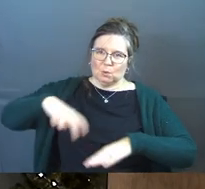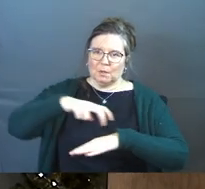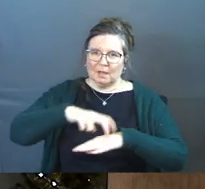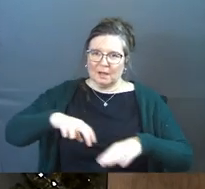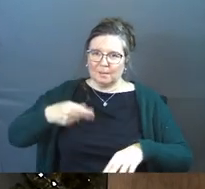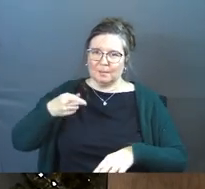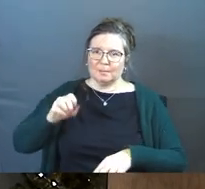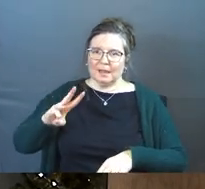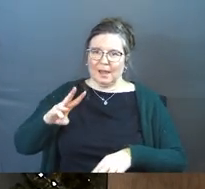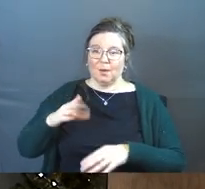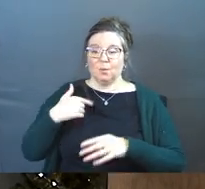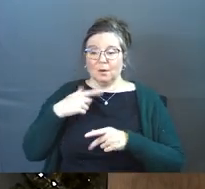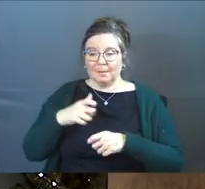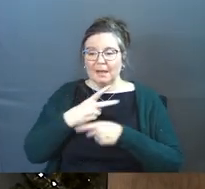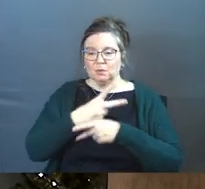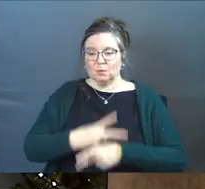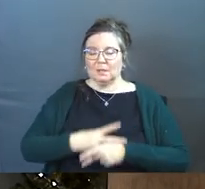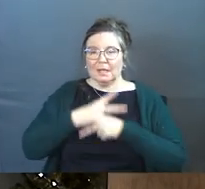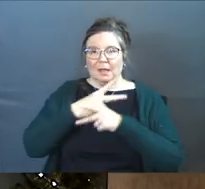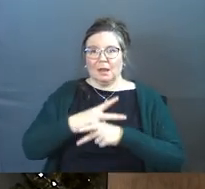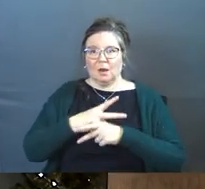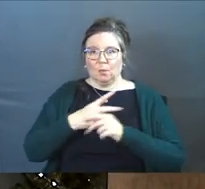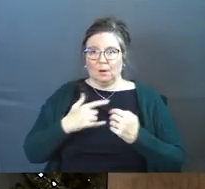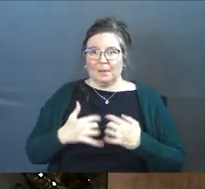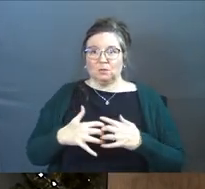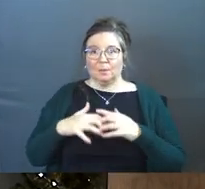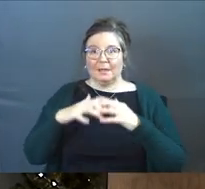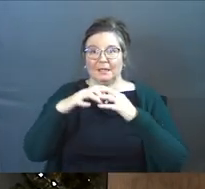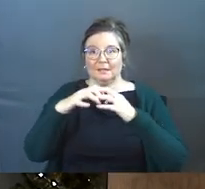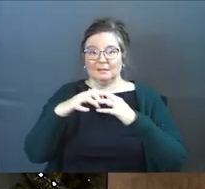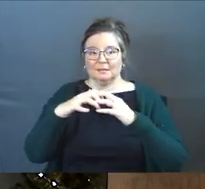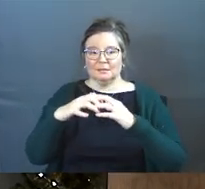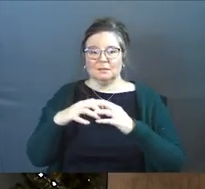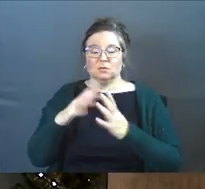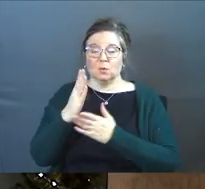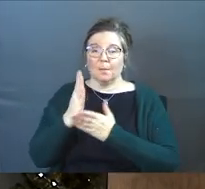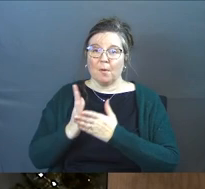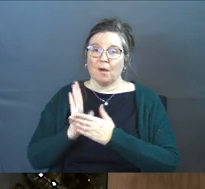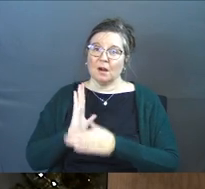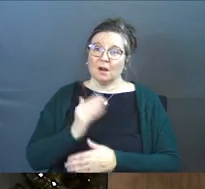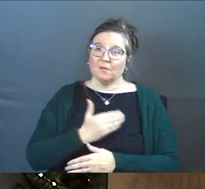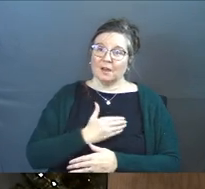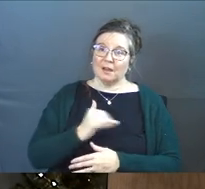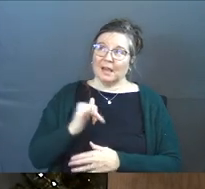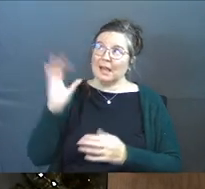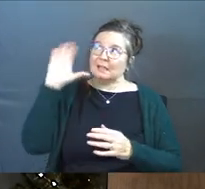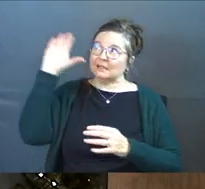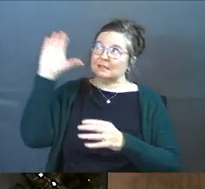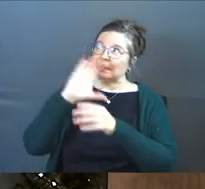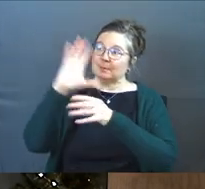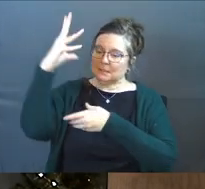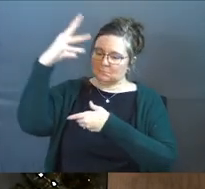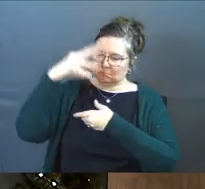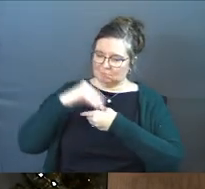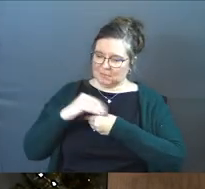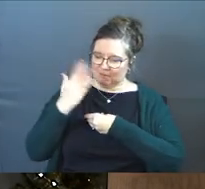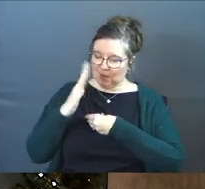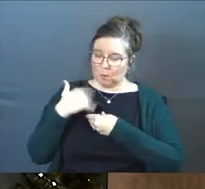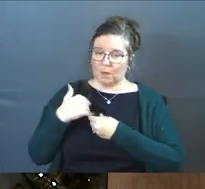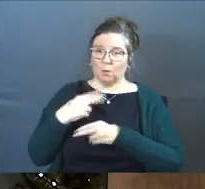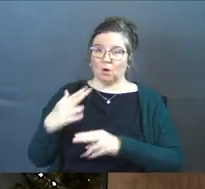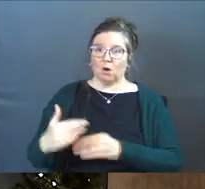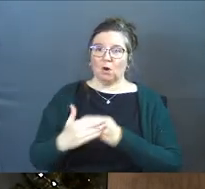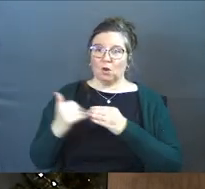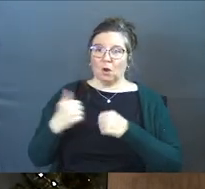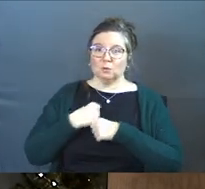We're meant to care. We're meant to cultivate. We're meant to build. And so part of our as image bearers of God is we were called to